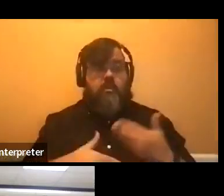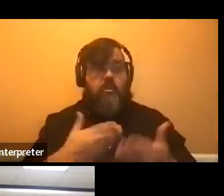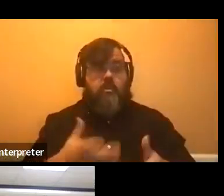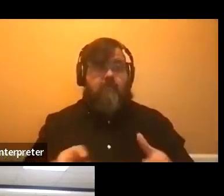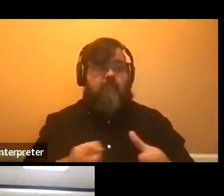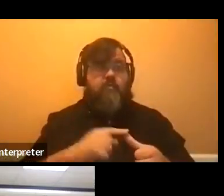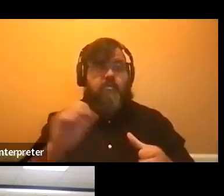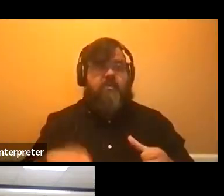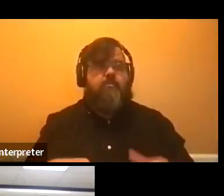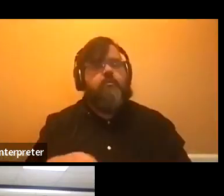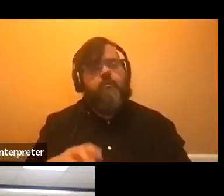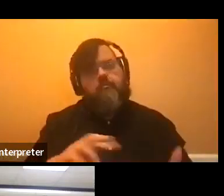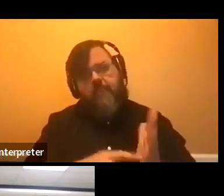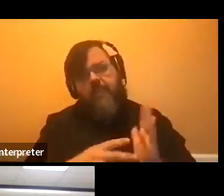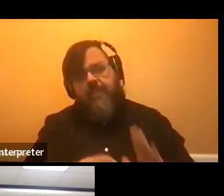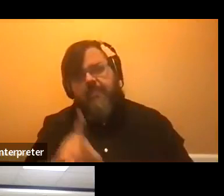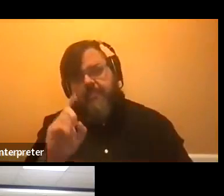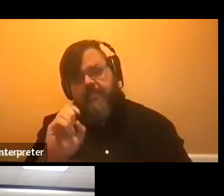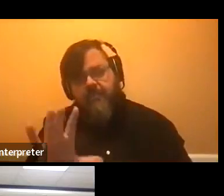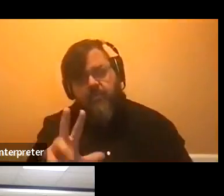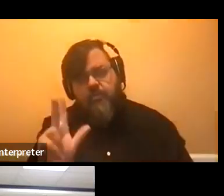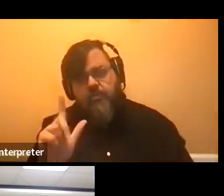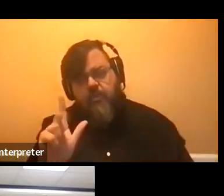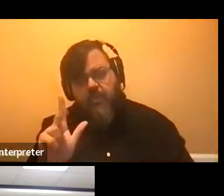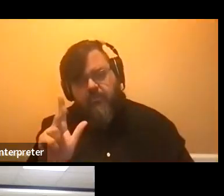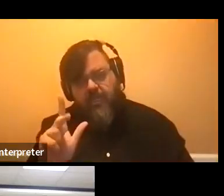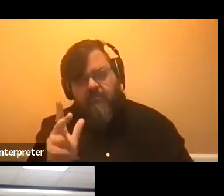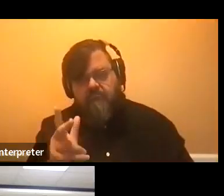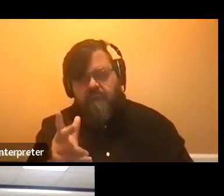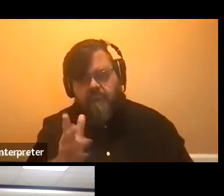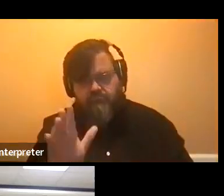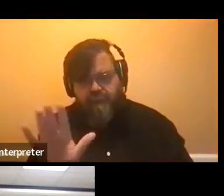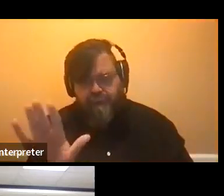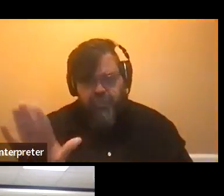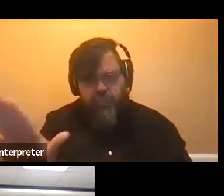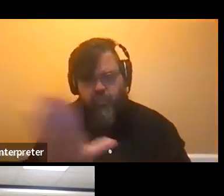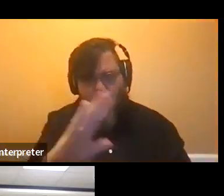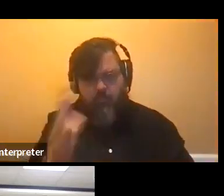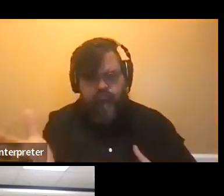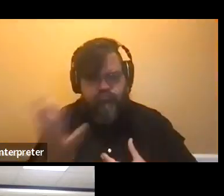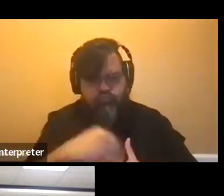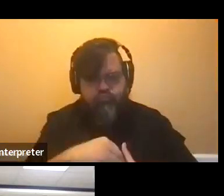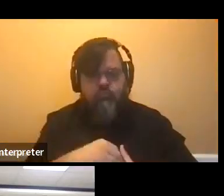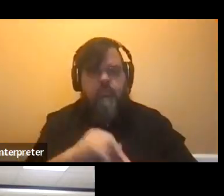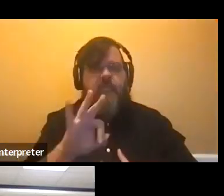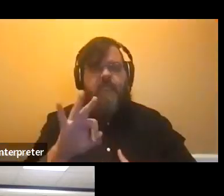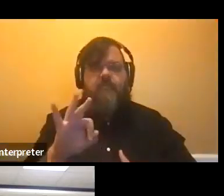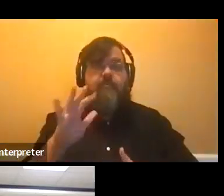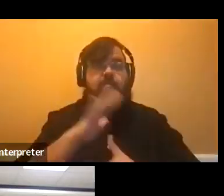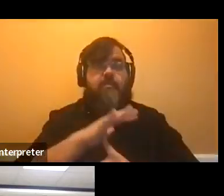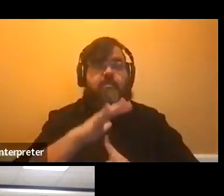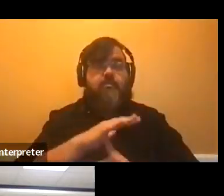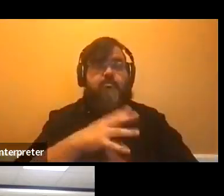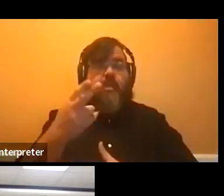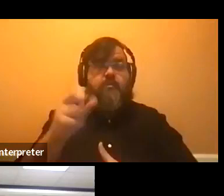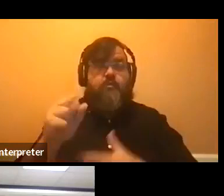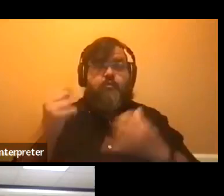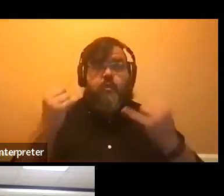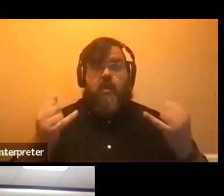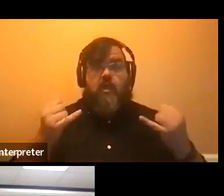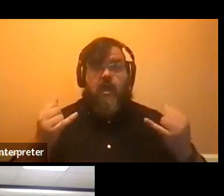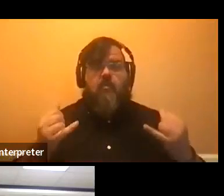December of 23, for when this group will probably be coming in, if you're a senior in high school now, you